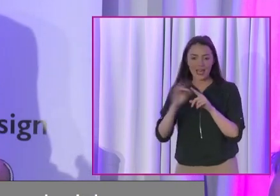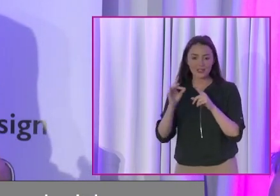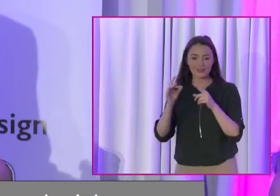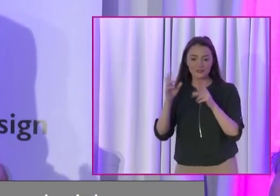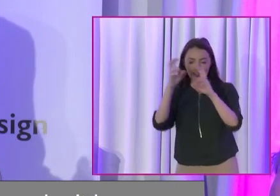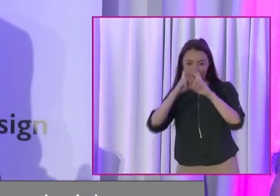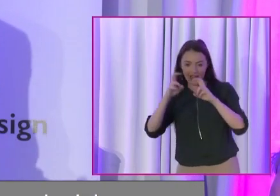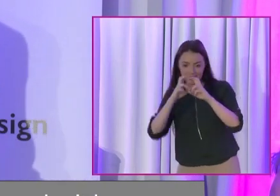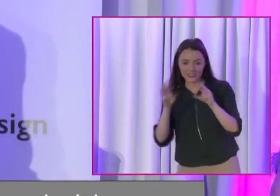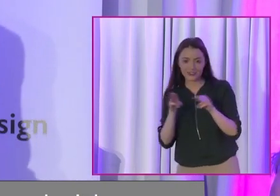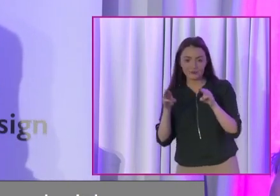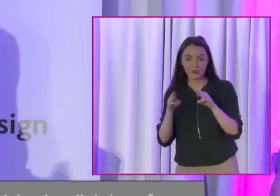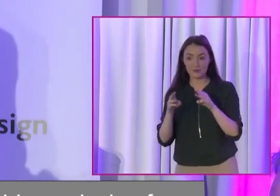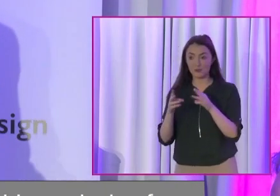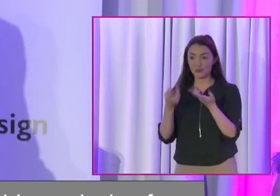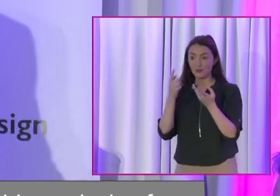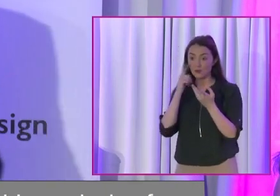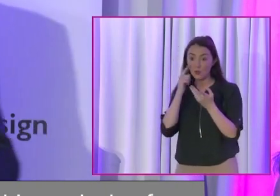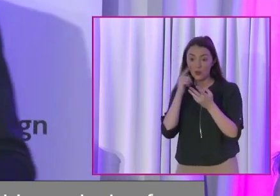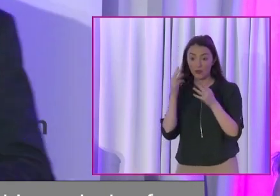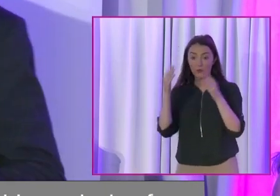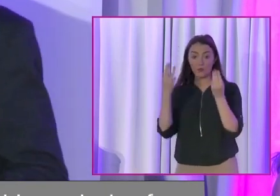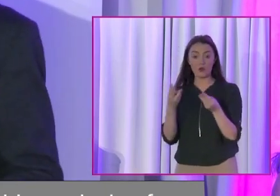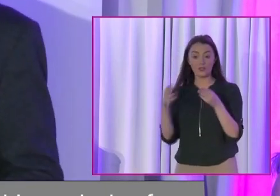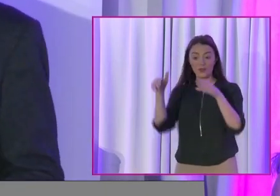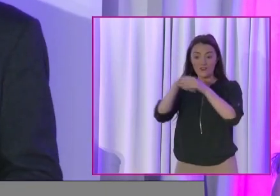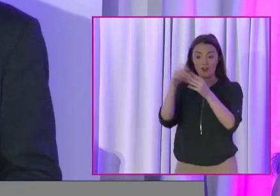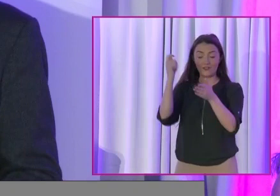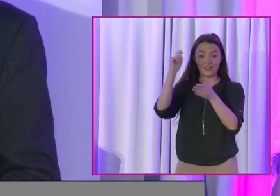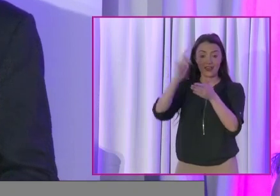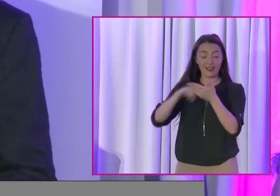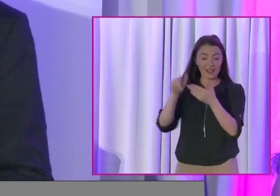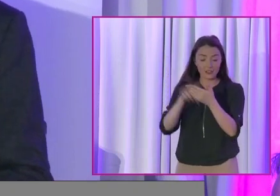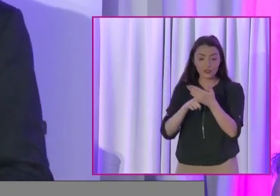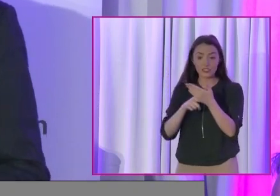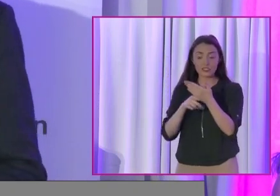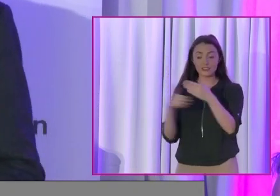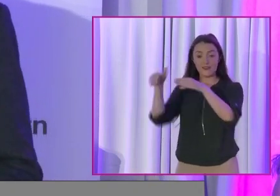elections, their experiences and the people who are elected in some way or other.